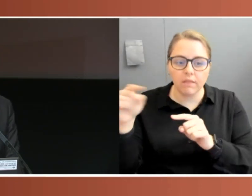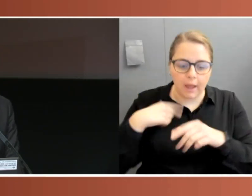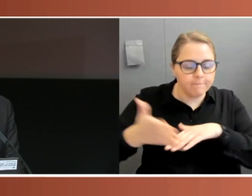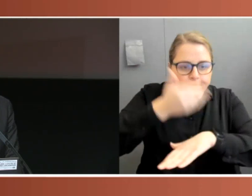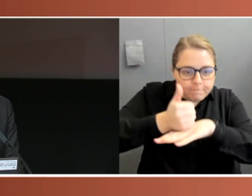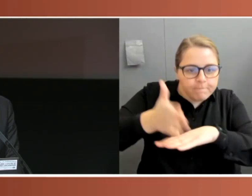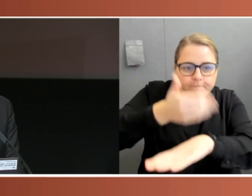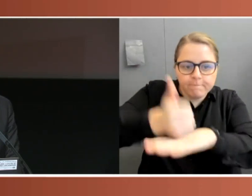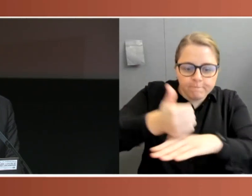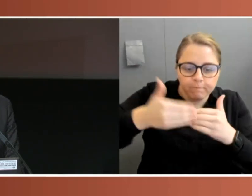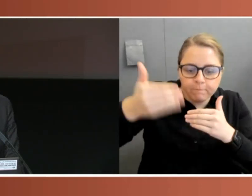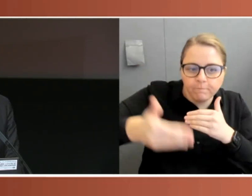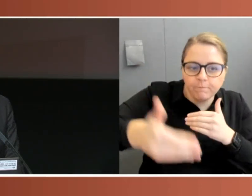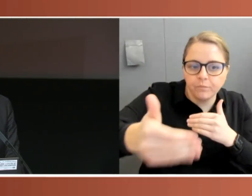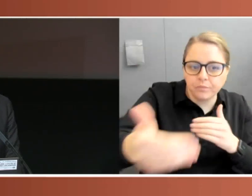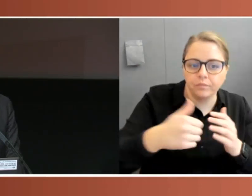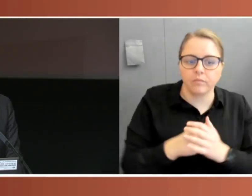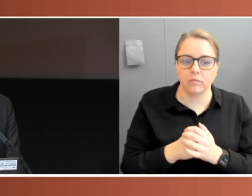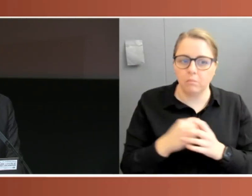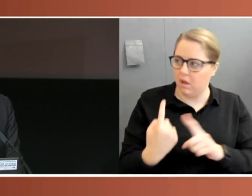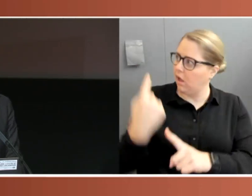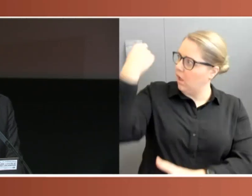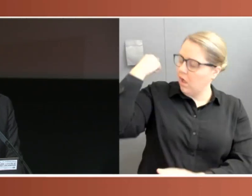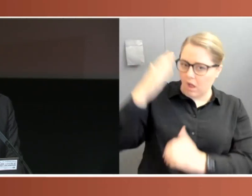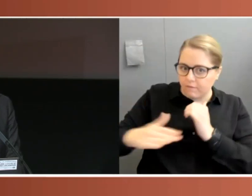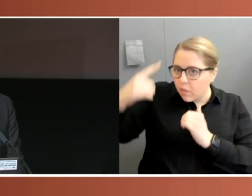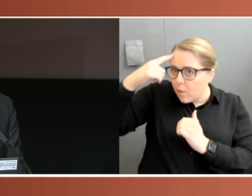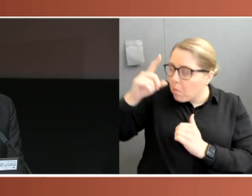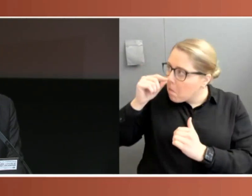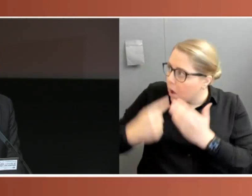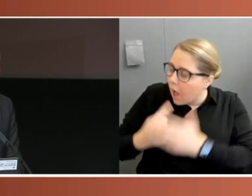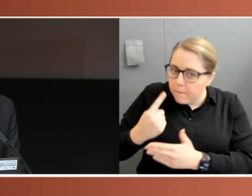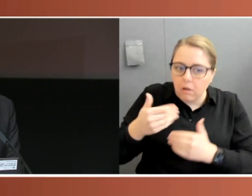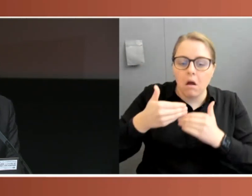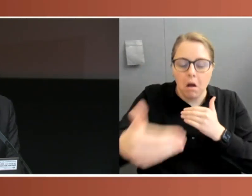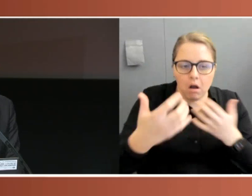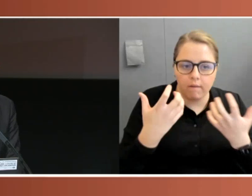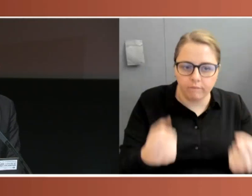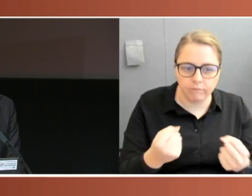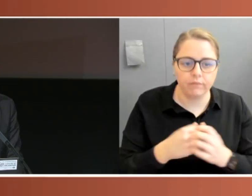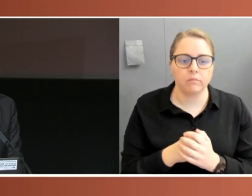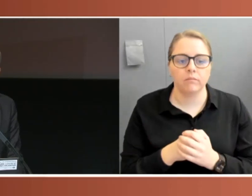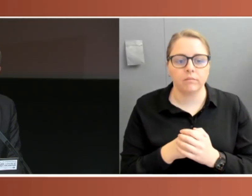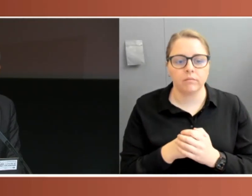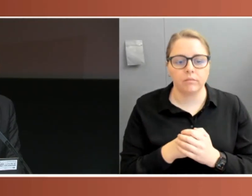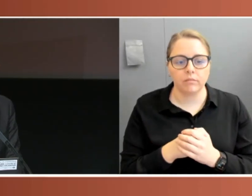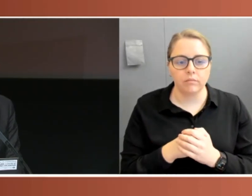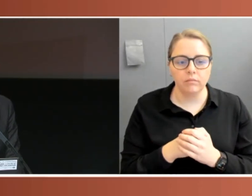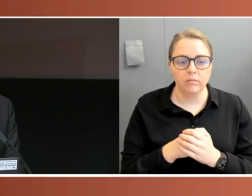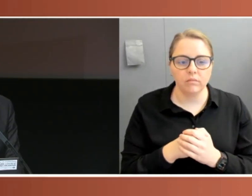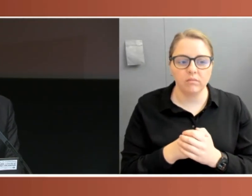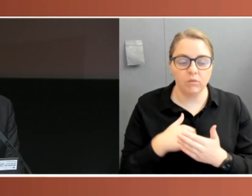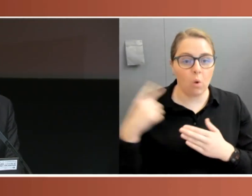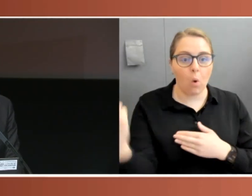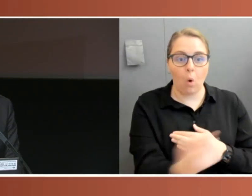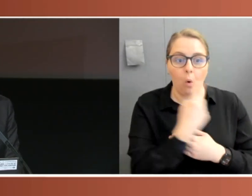of a few weeks and months, were unimaginable. Things occurred that simply were beyond the realm of what we thought were possible in